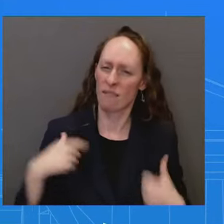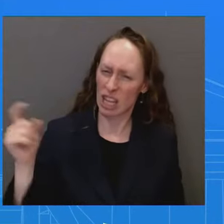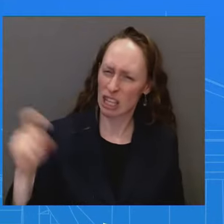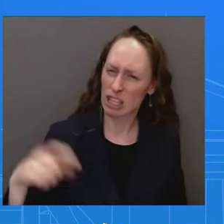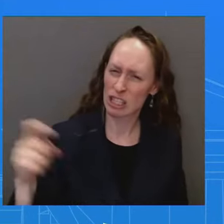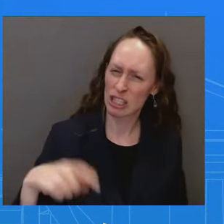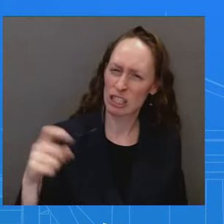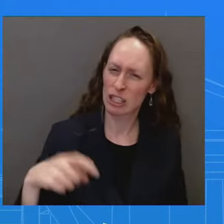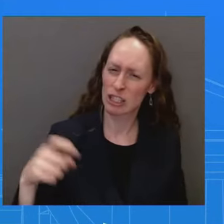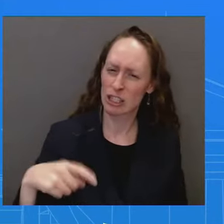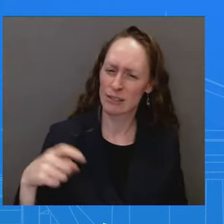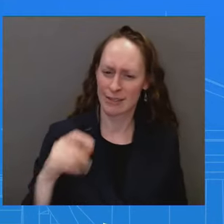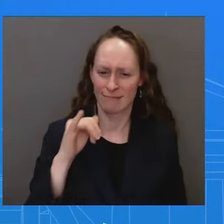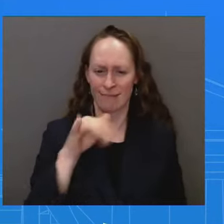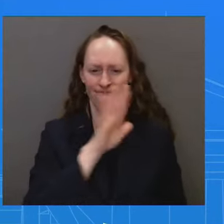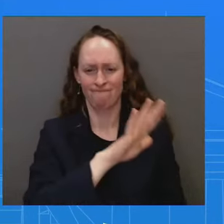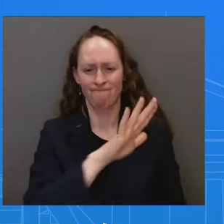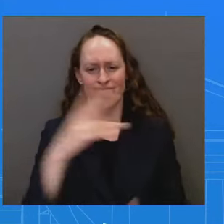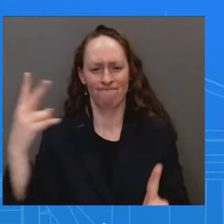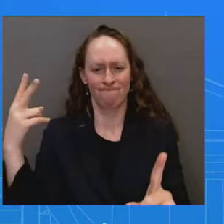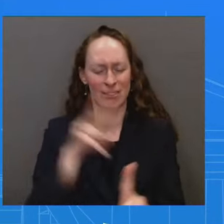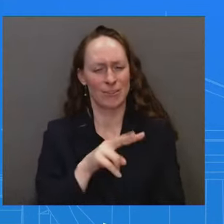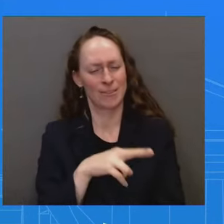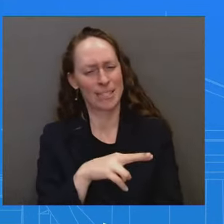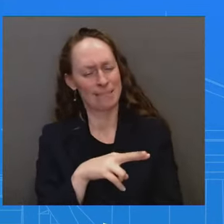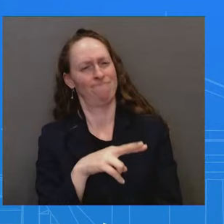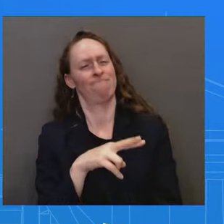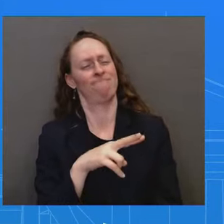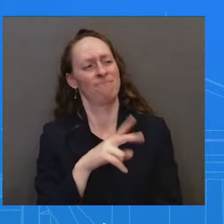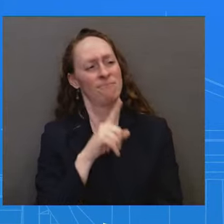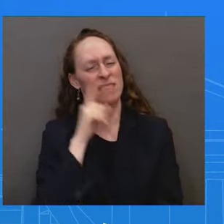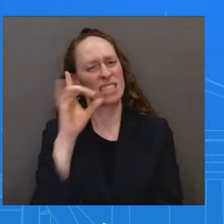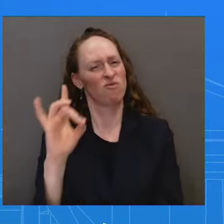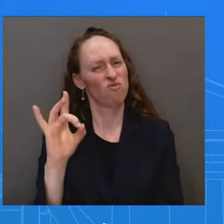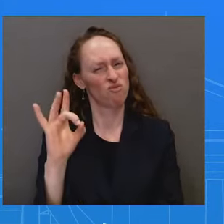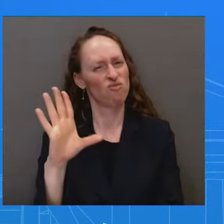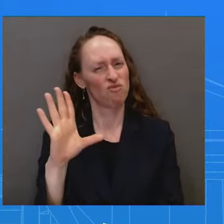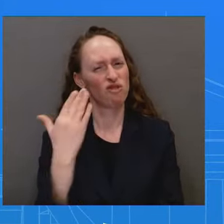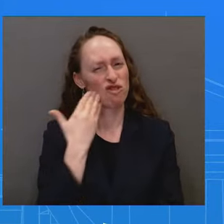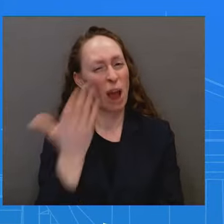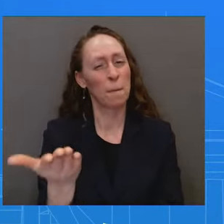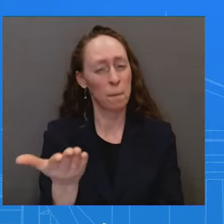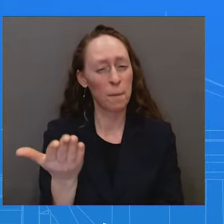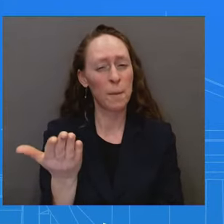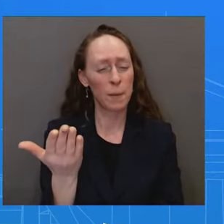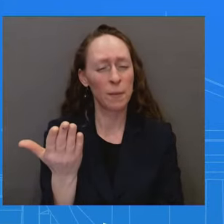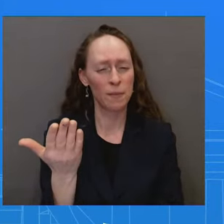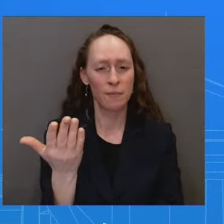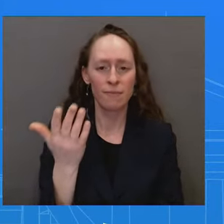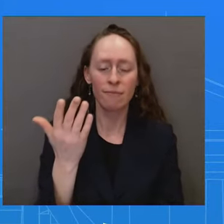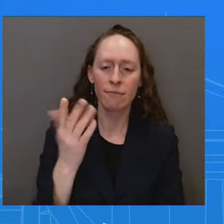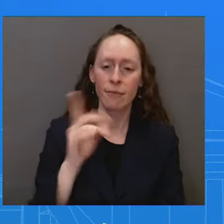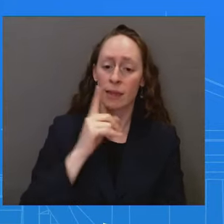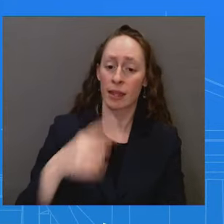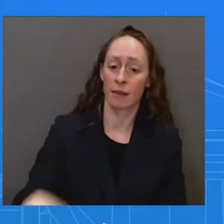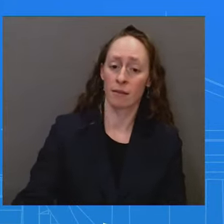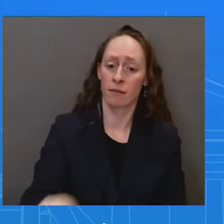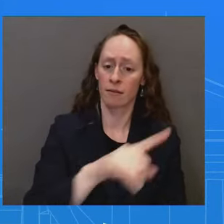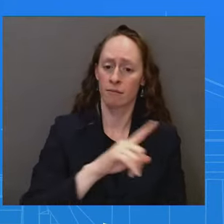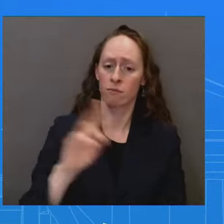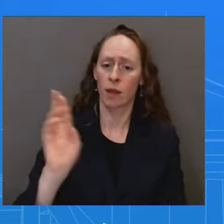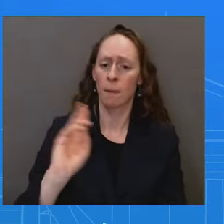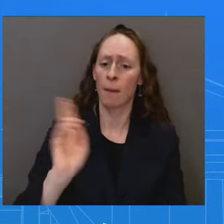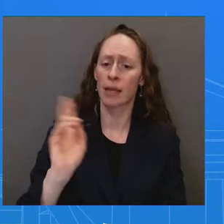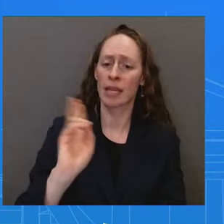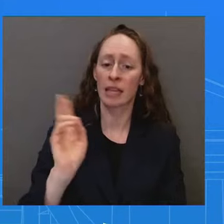and shameful. And what Republicans officials should hope for, they should hope for that we continue the economic progress that this President has made. And then